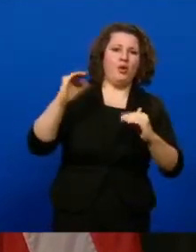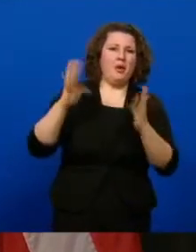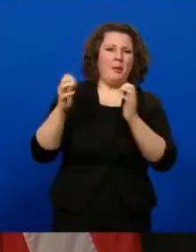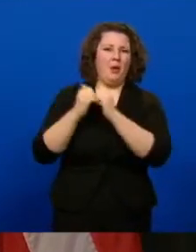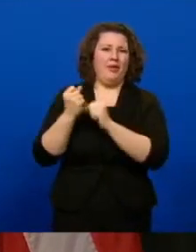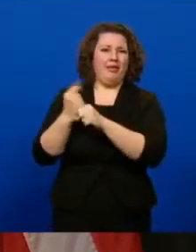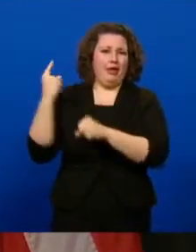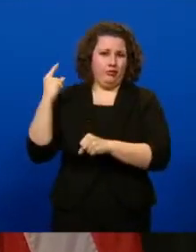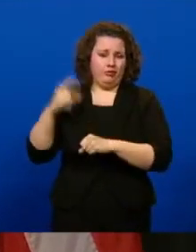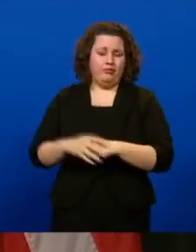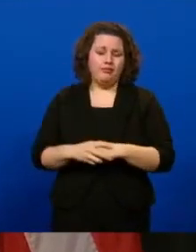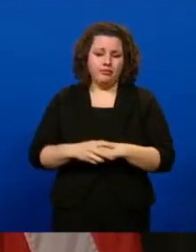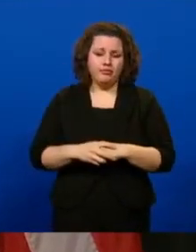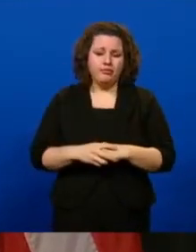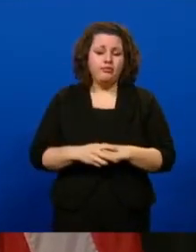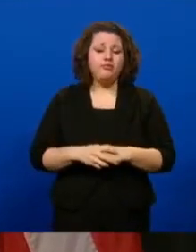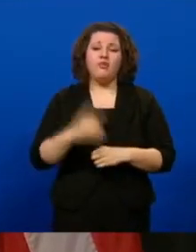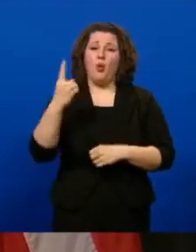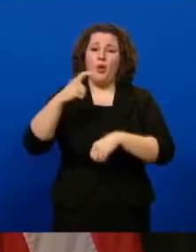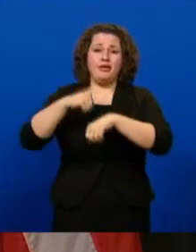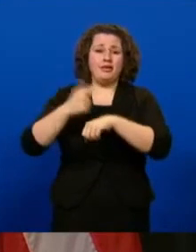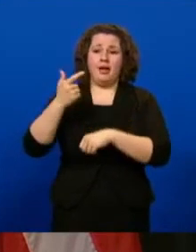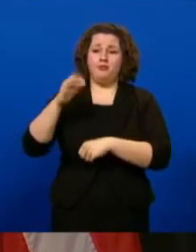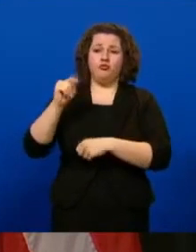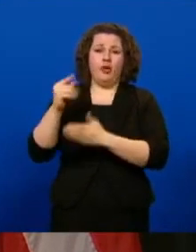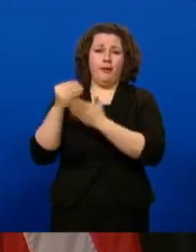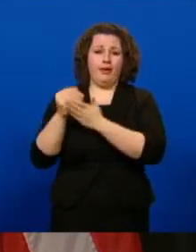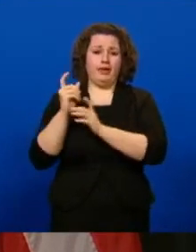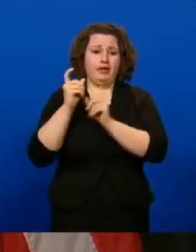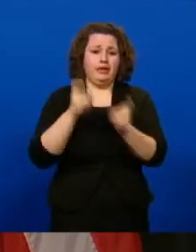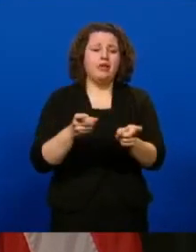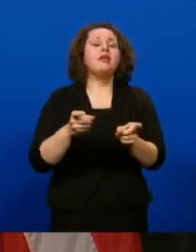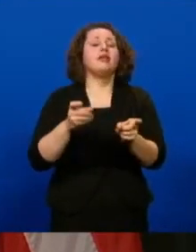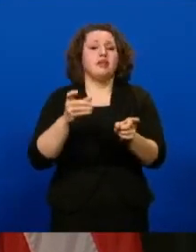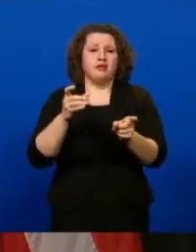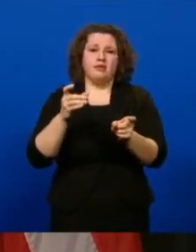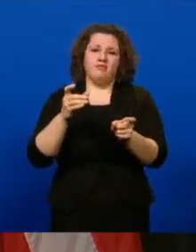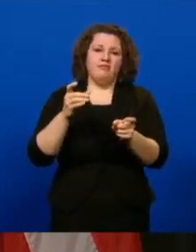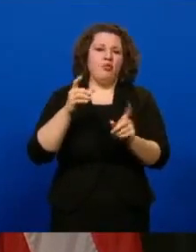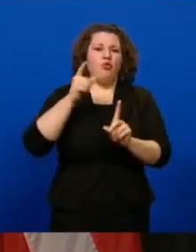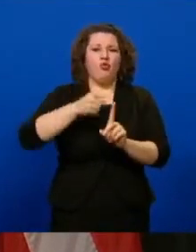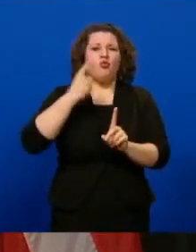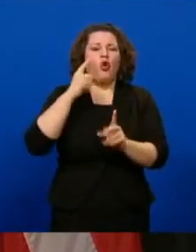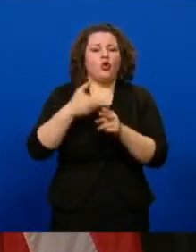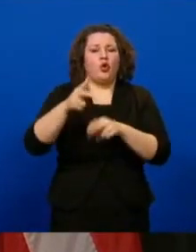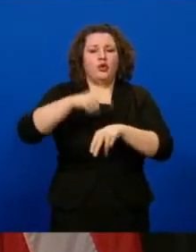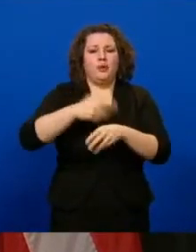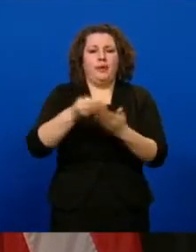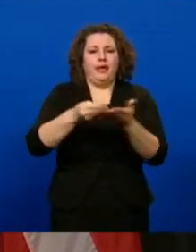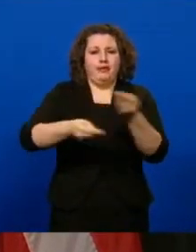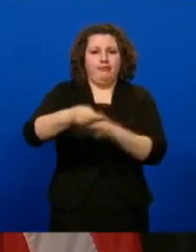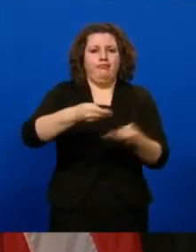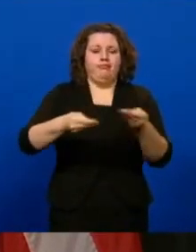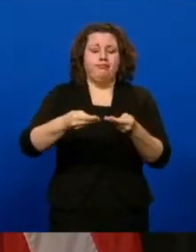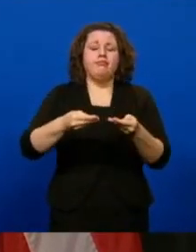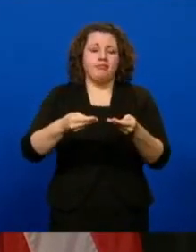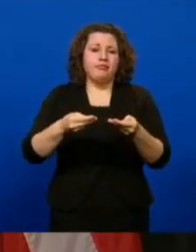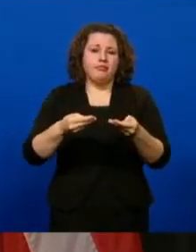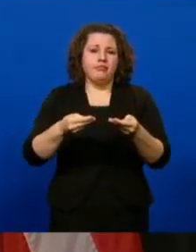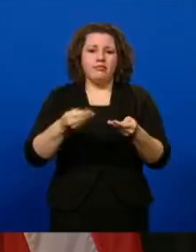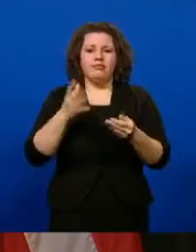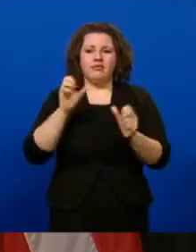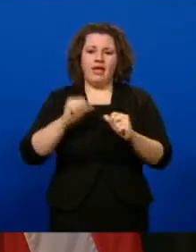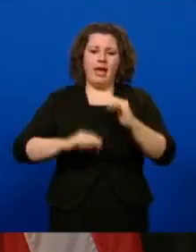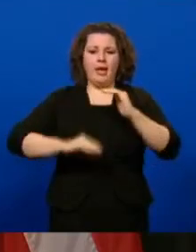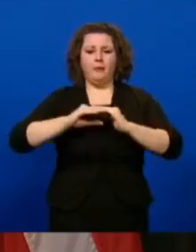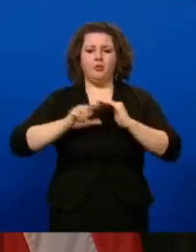previous year. The one-time grants are intended to assist with short-term cash flow and award amounts up